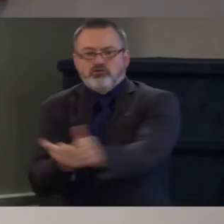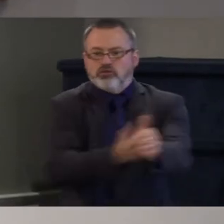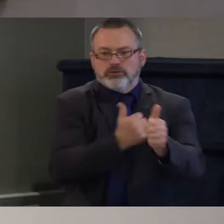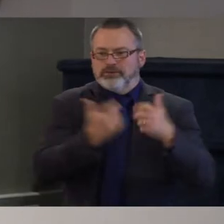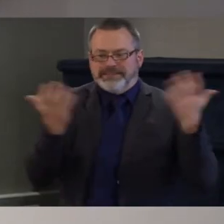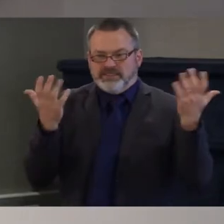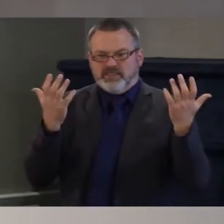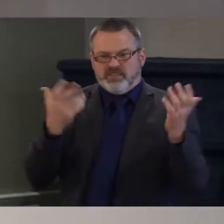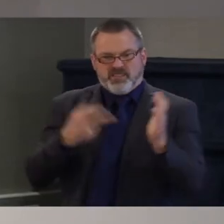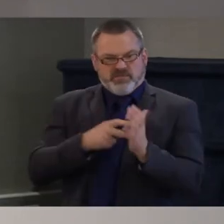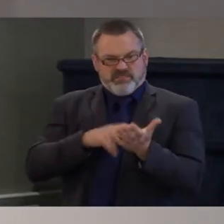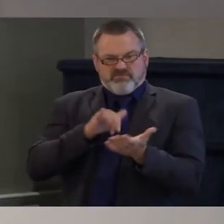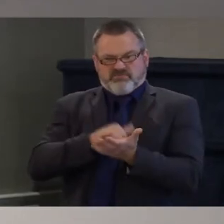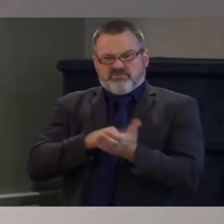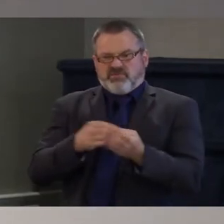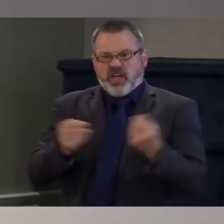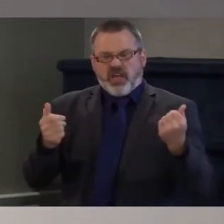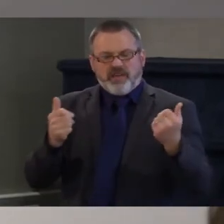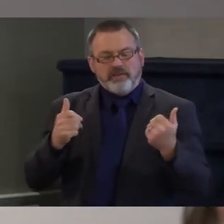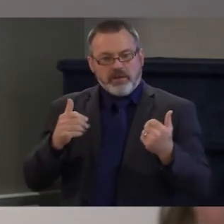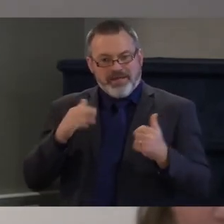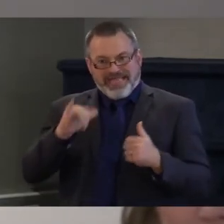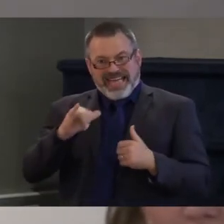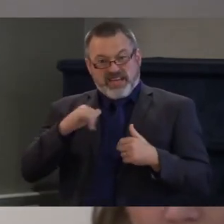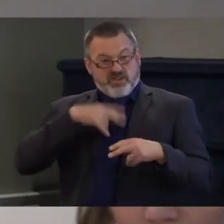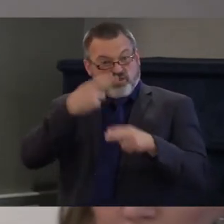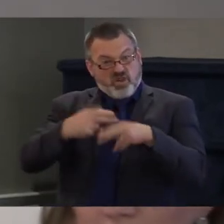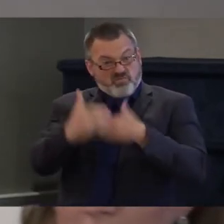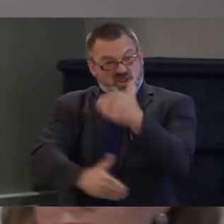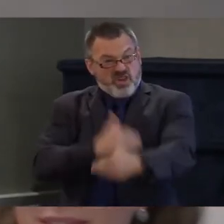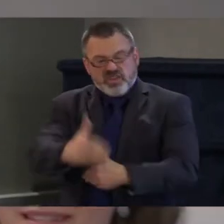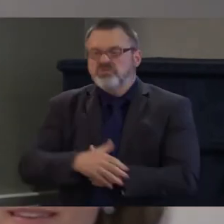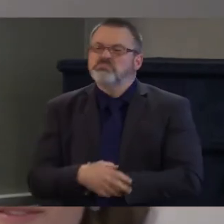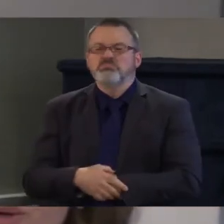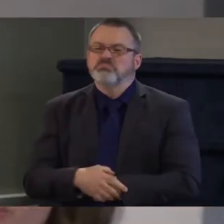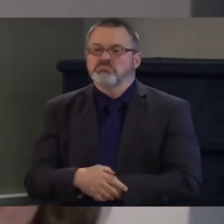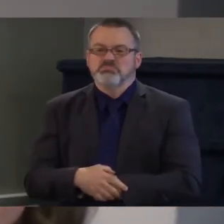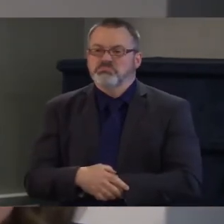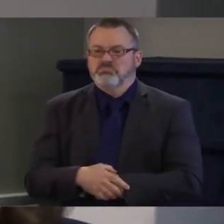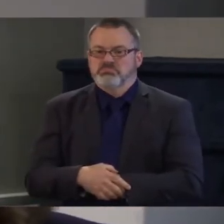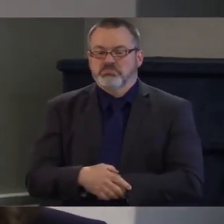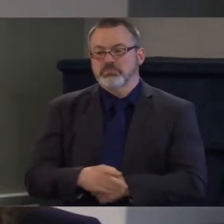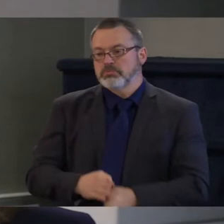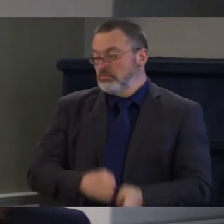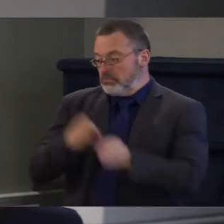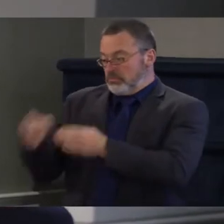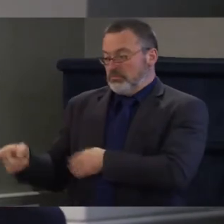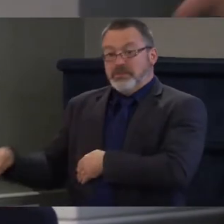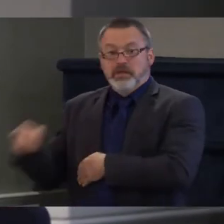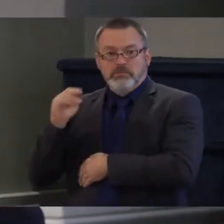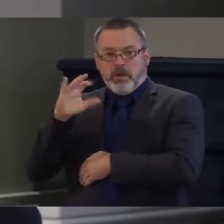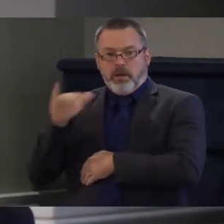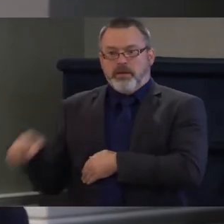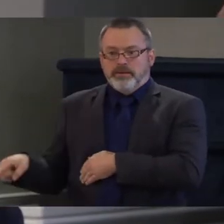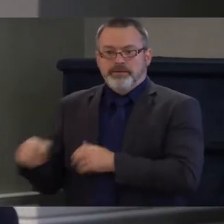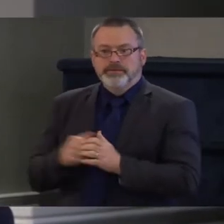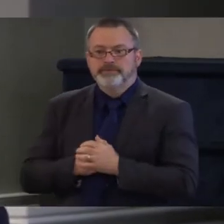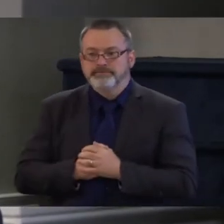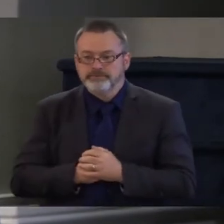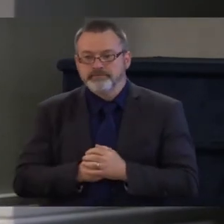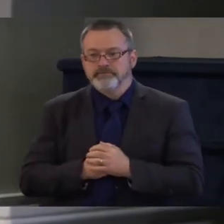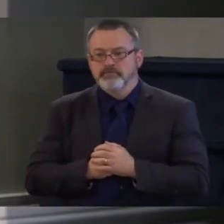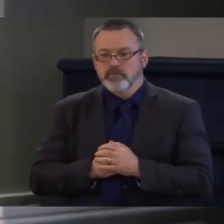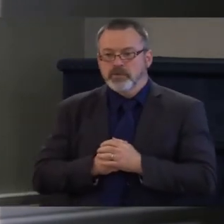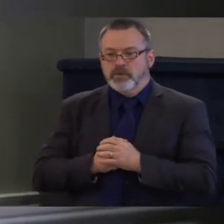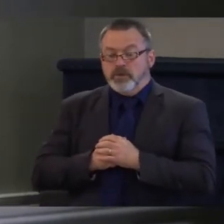Molly Gray. I think I touched on a number of points in the last question, but I'll say this unequivocally. We have to believe and